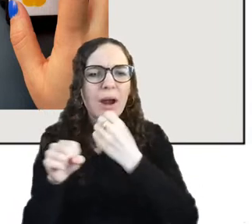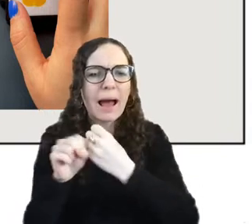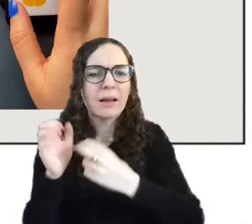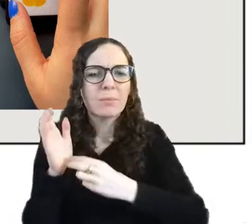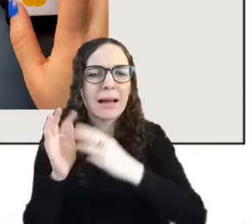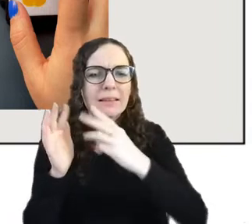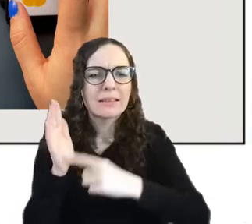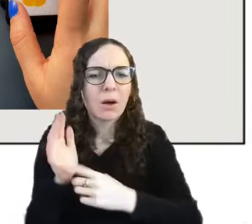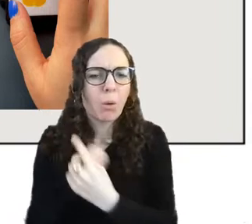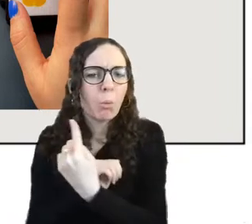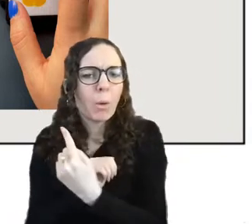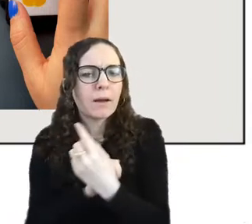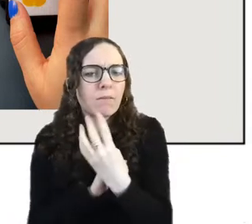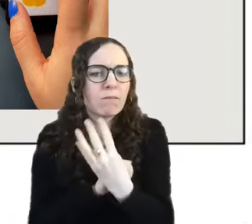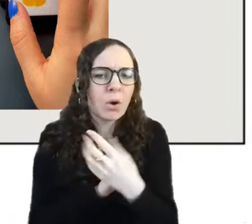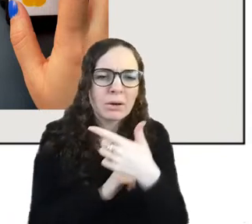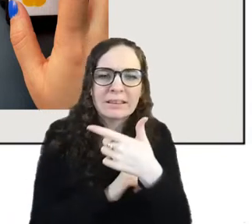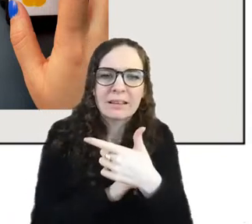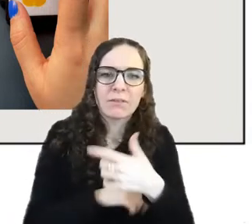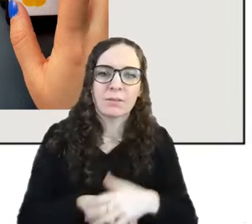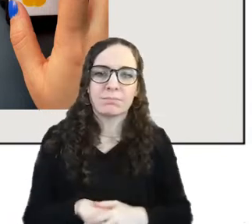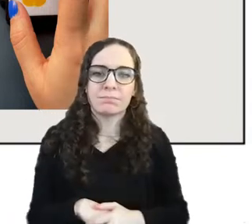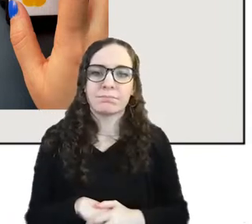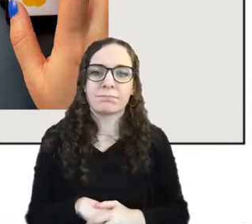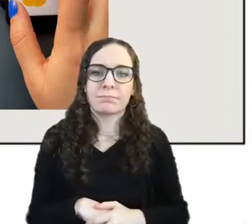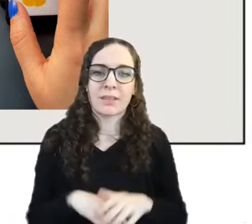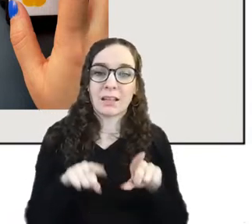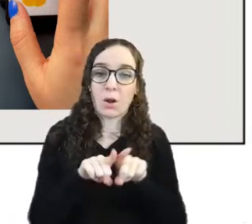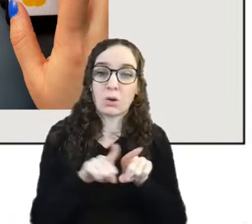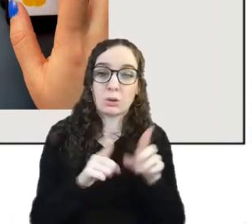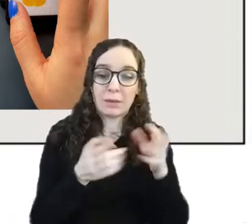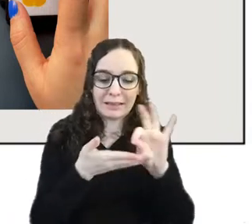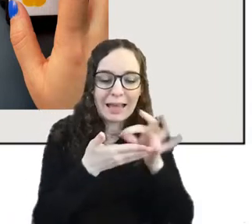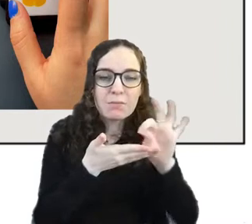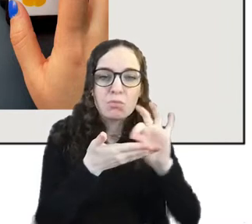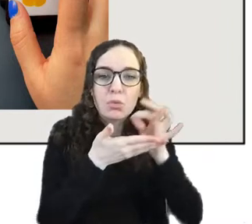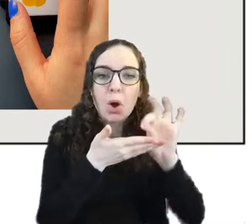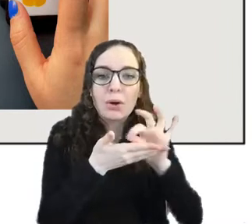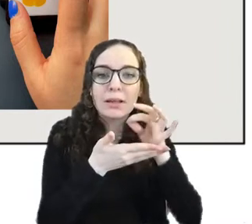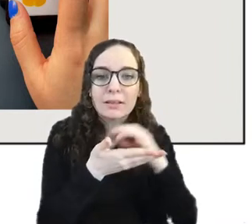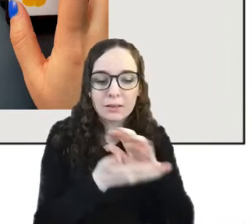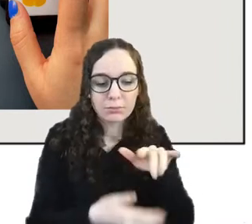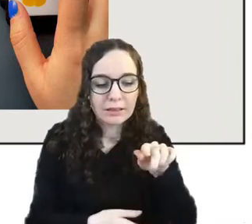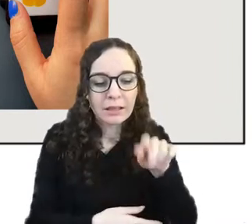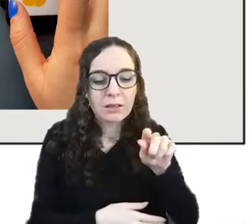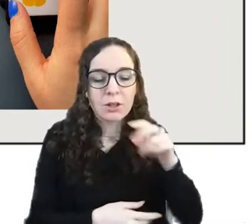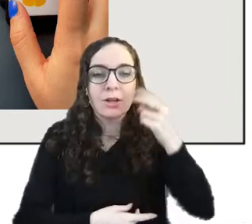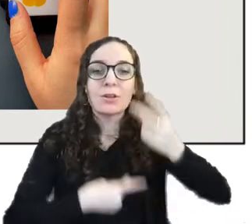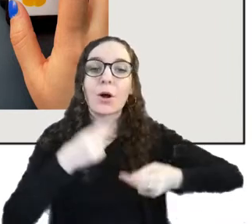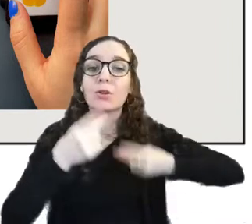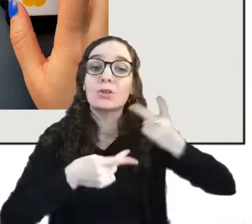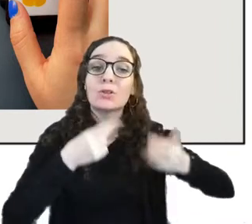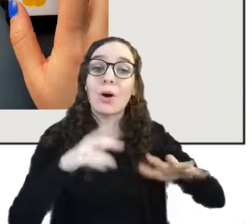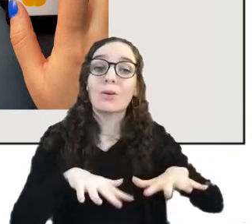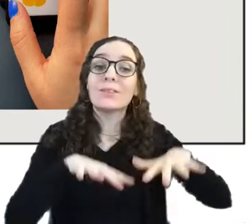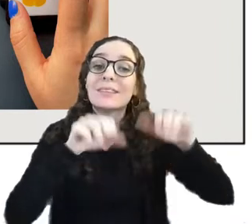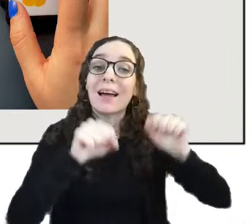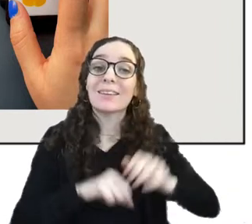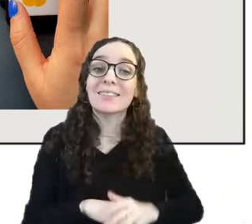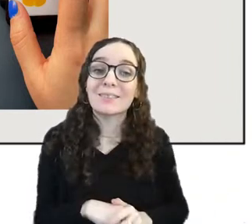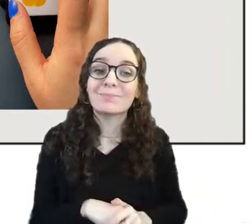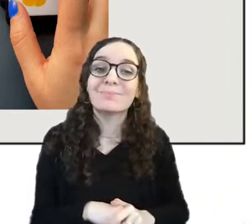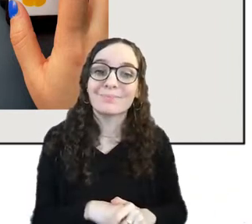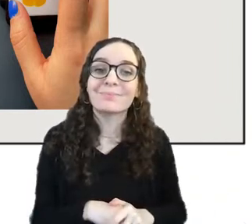is embroidered using conductive thread so that when you touch it a song starts which was written and sung by my partner